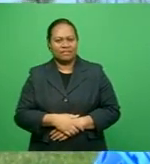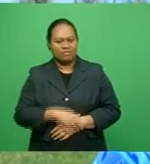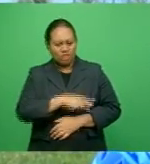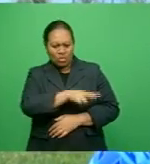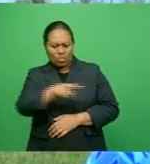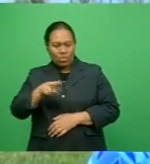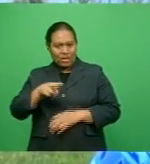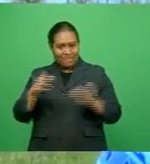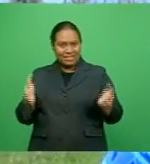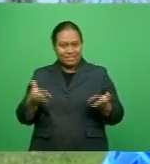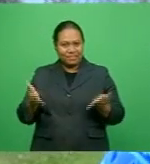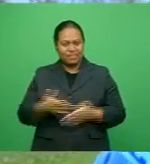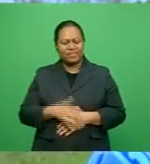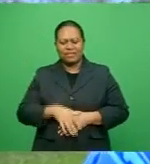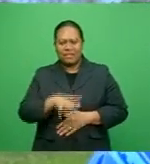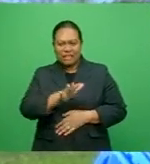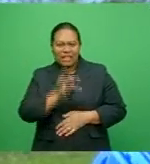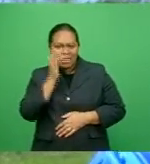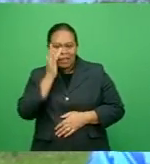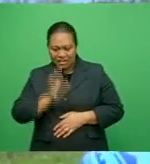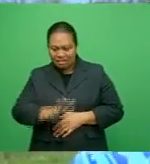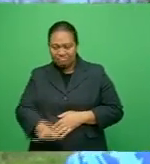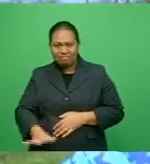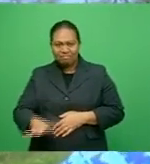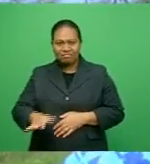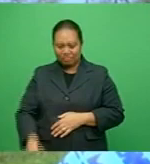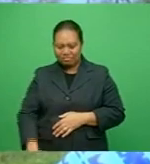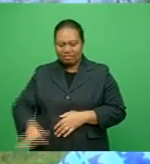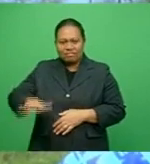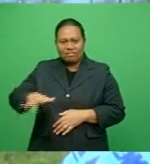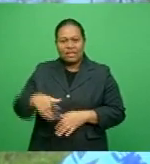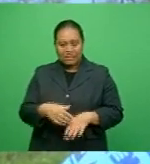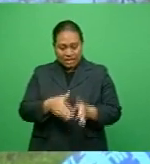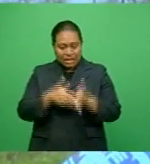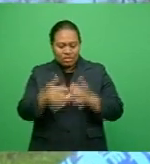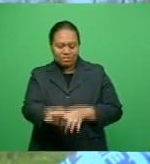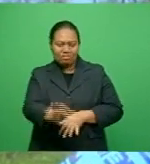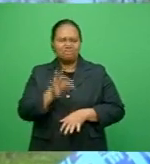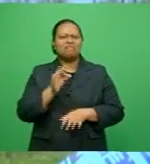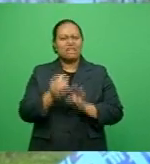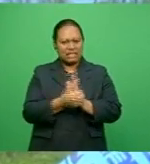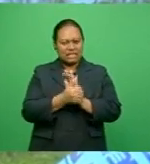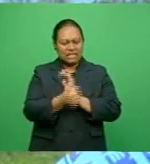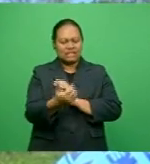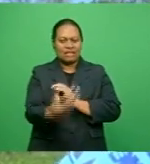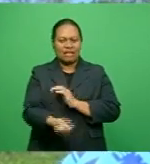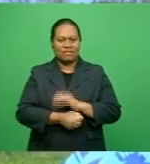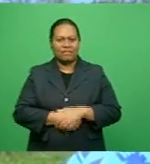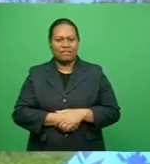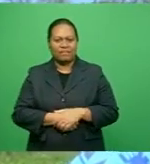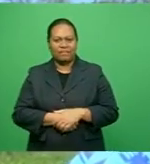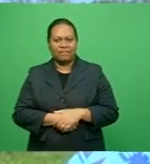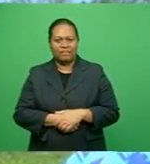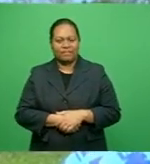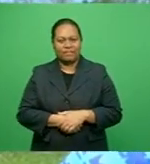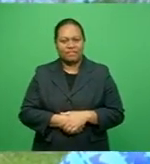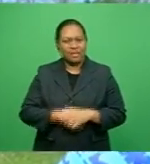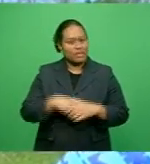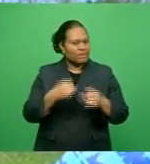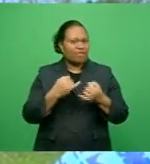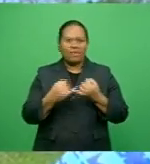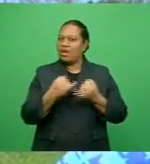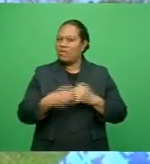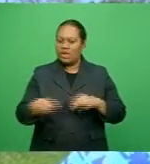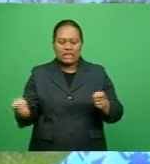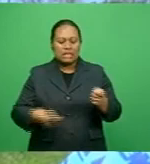these kids play rugby since he was in high school he is talented and has a lot of potential he communicates well on the field and is a very disciplined